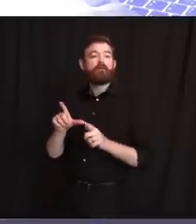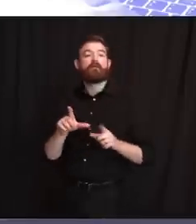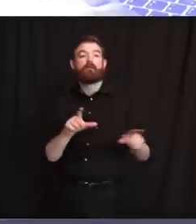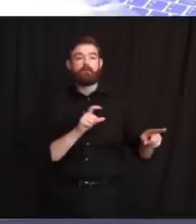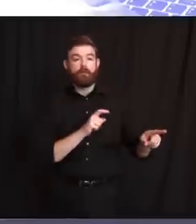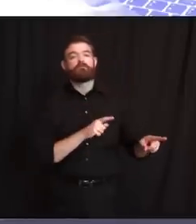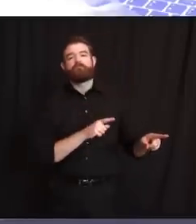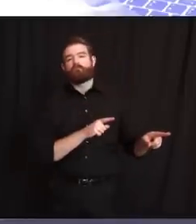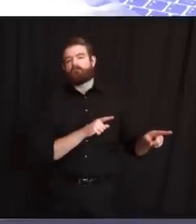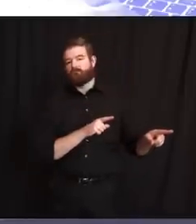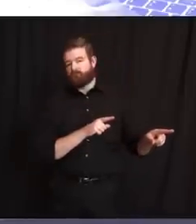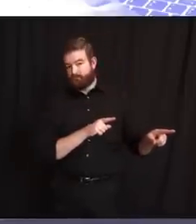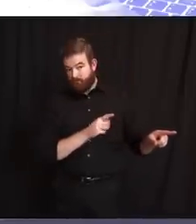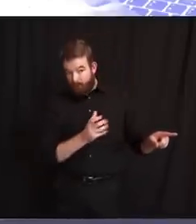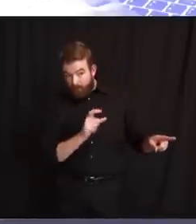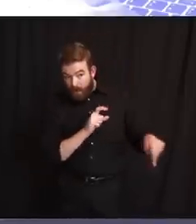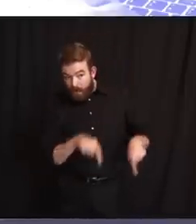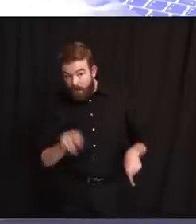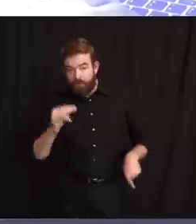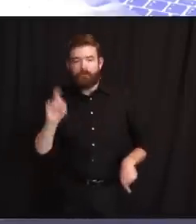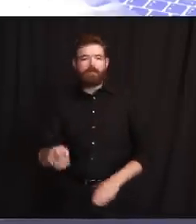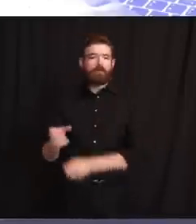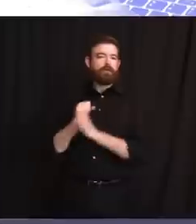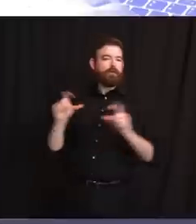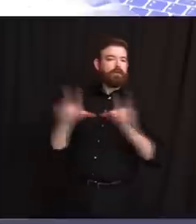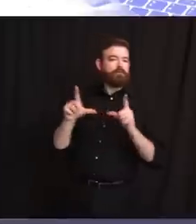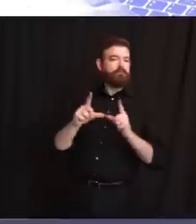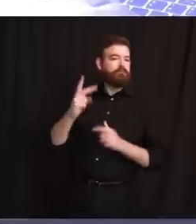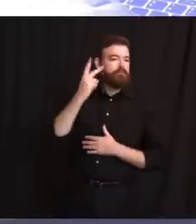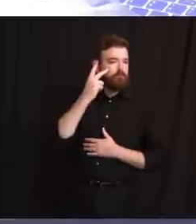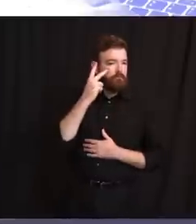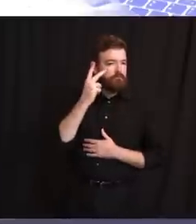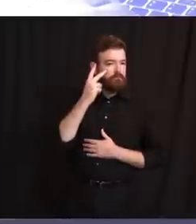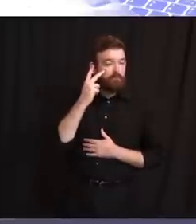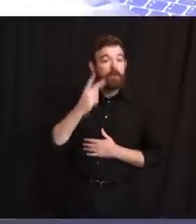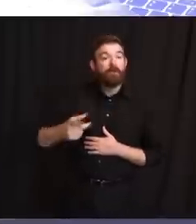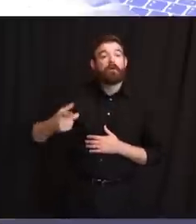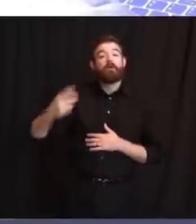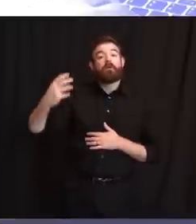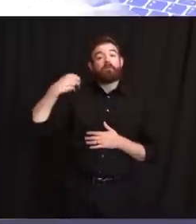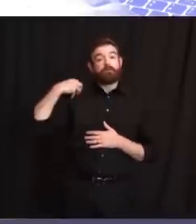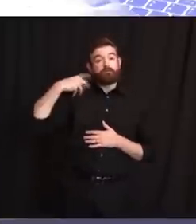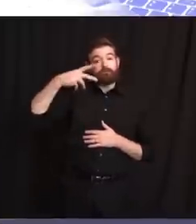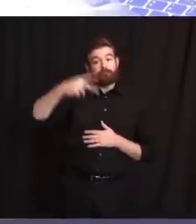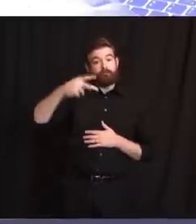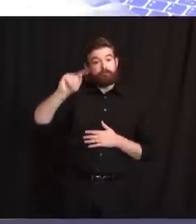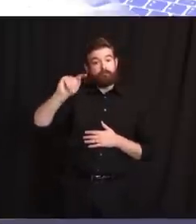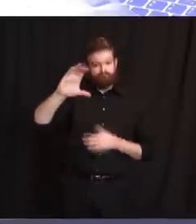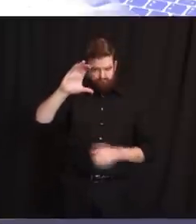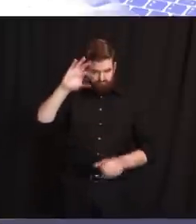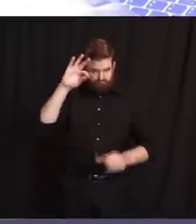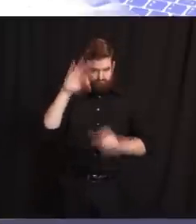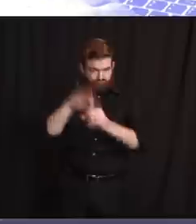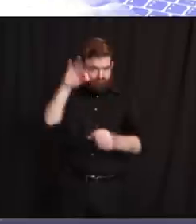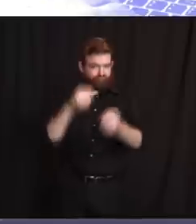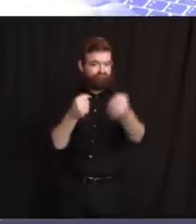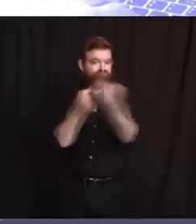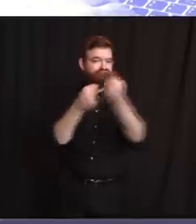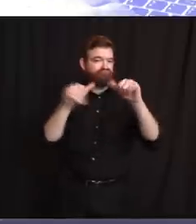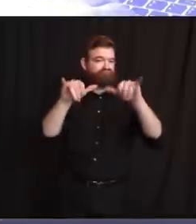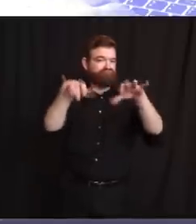PTC, I will vote in favor of this recommendation. Because just as we license doctors, nurses,